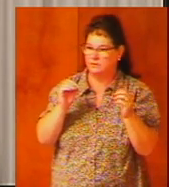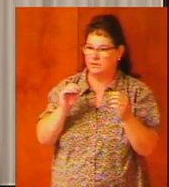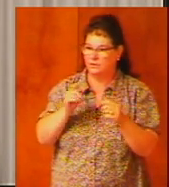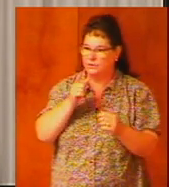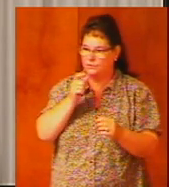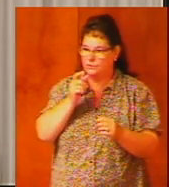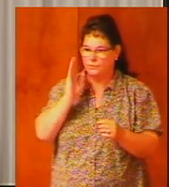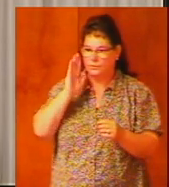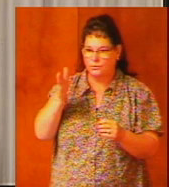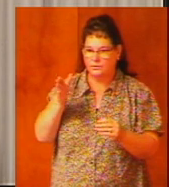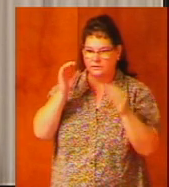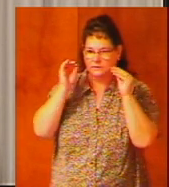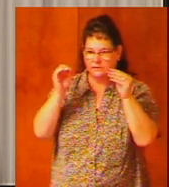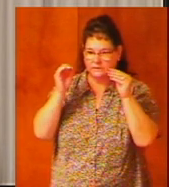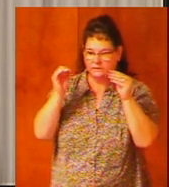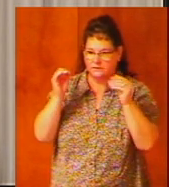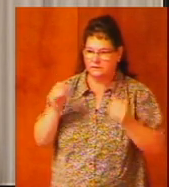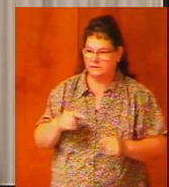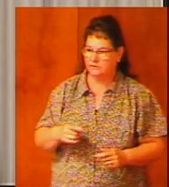who's going to teach them